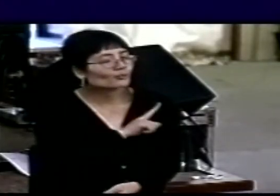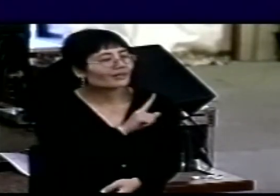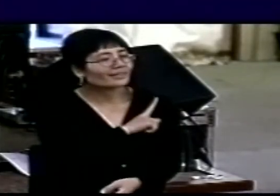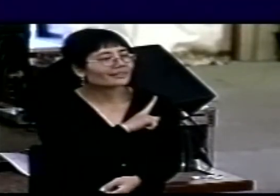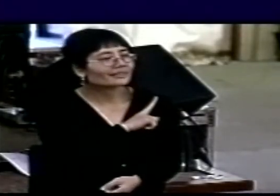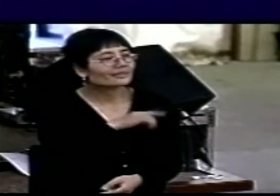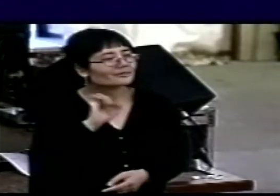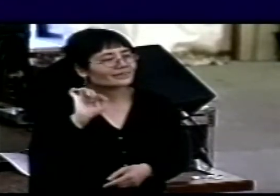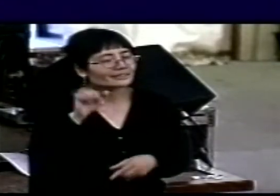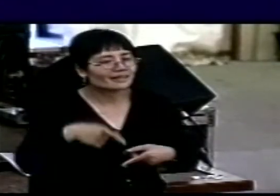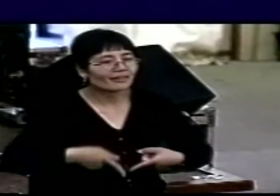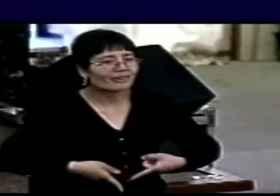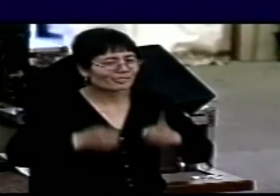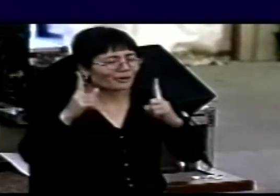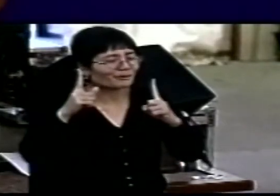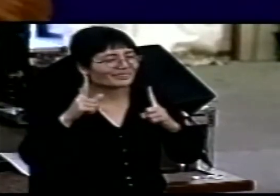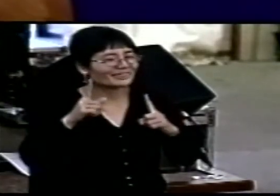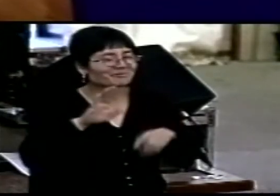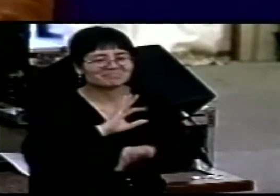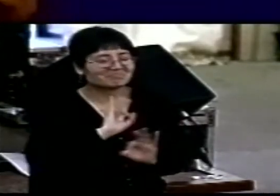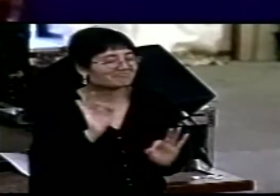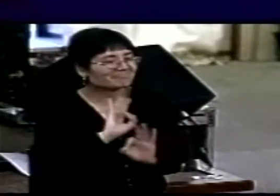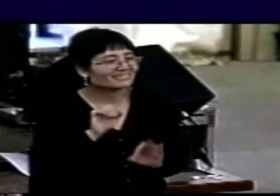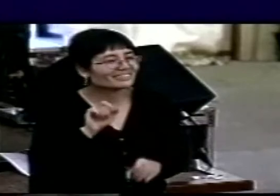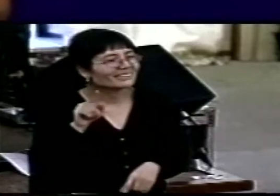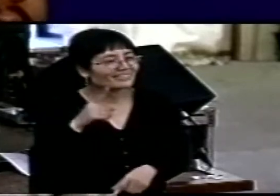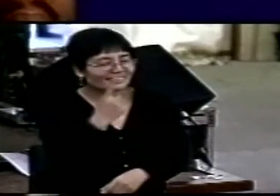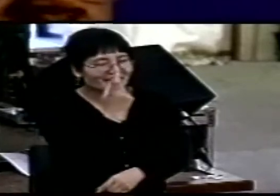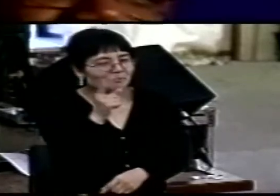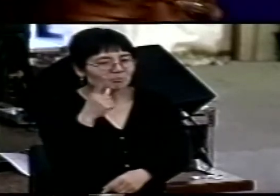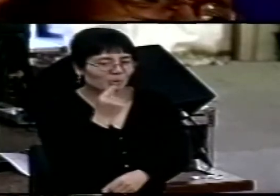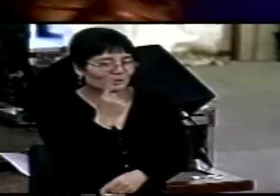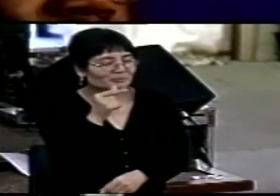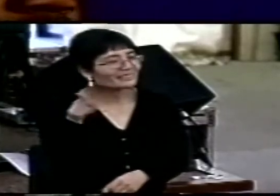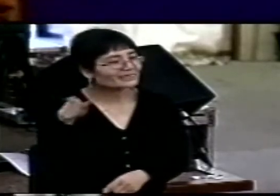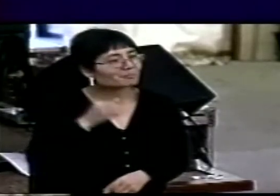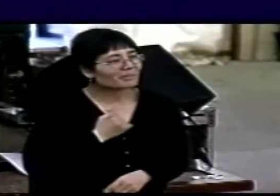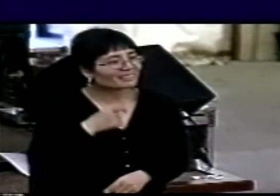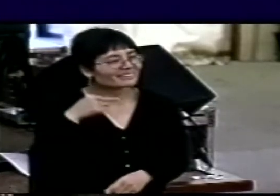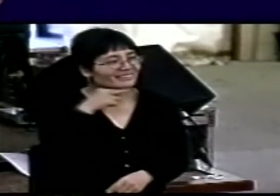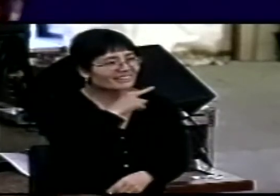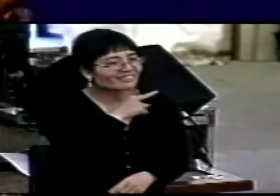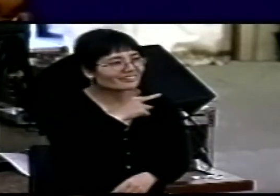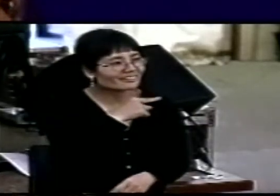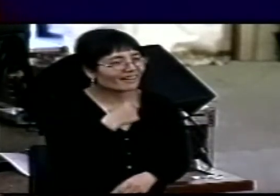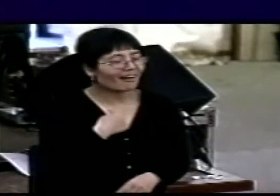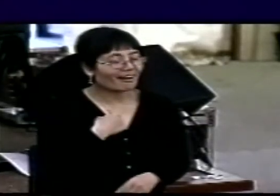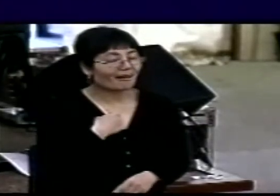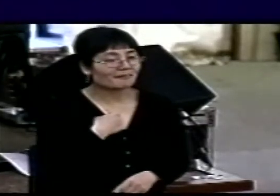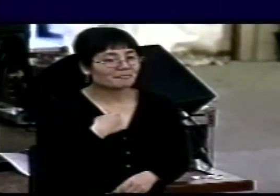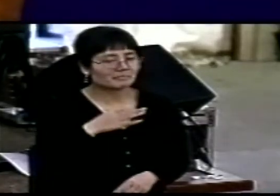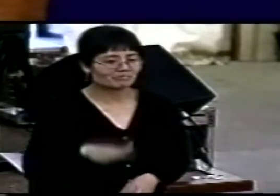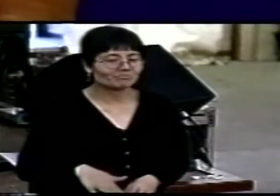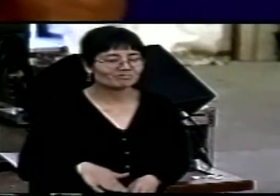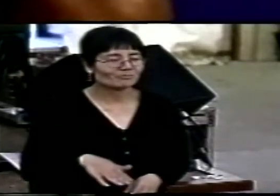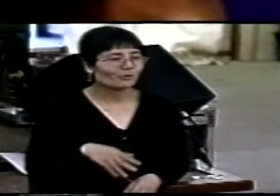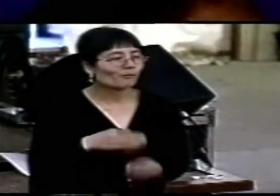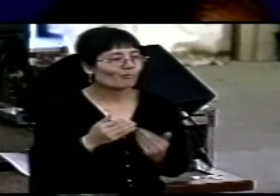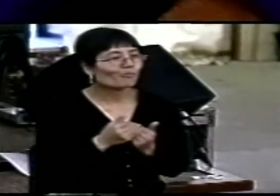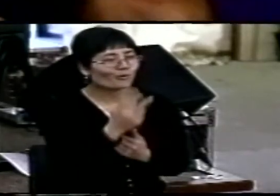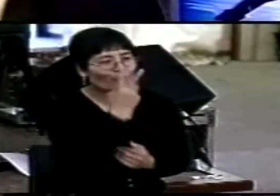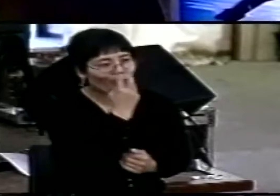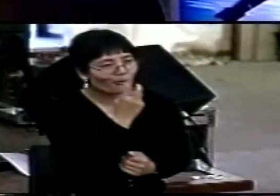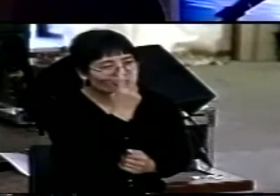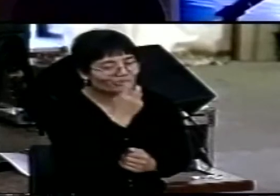me. This could be my boy. The inference is, I have been around the block a little longer than you, lad, so